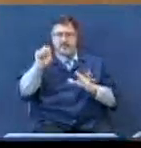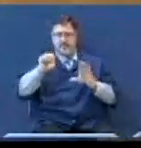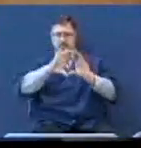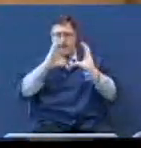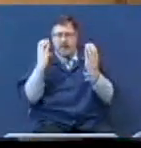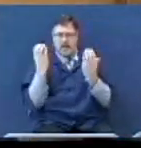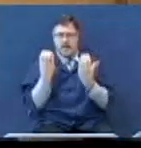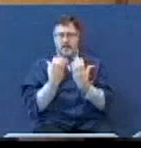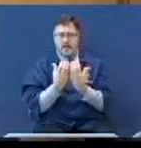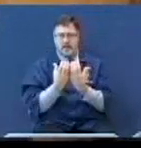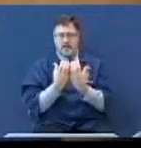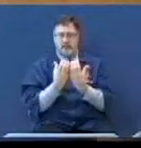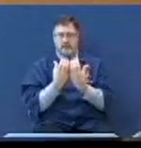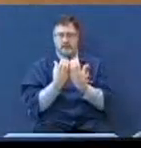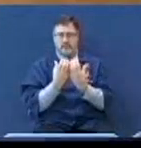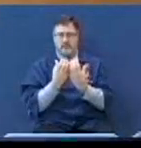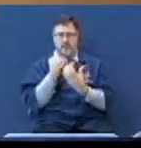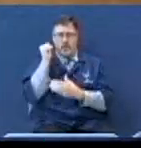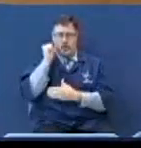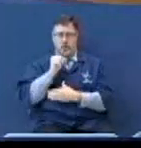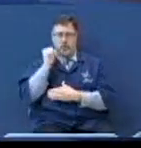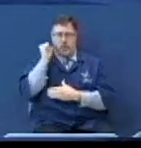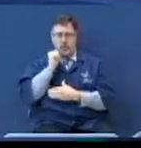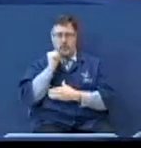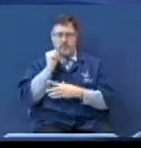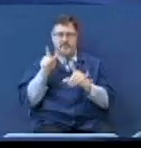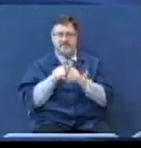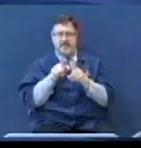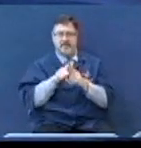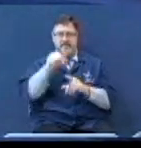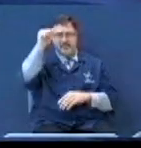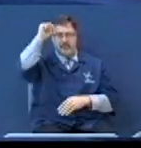girl. You heard it as an adult.